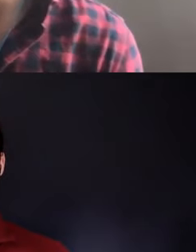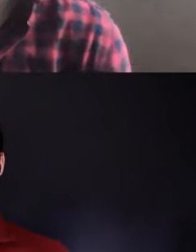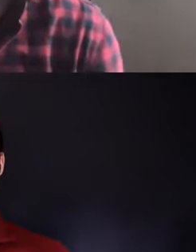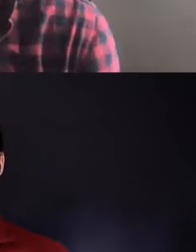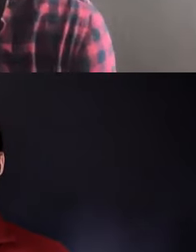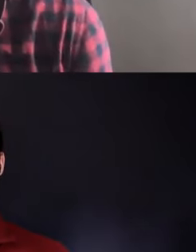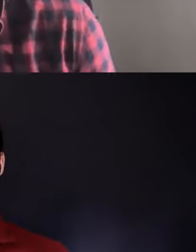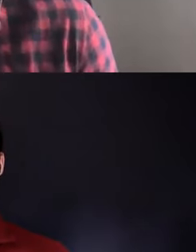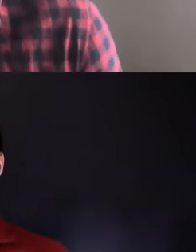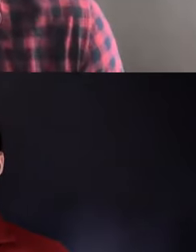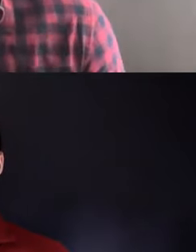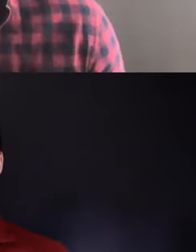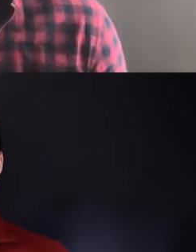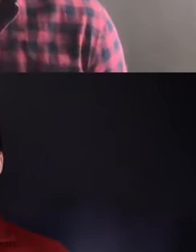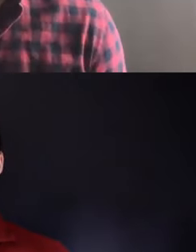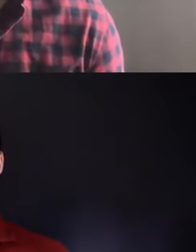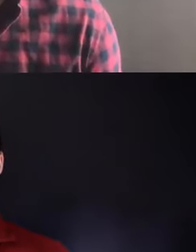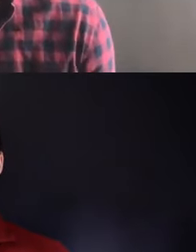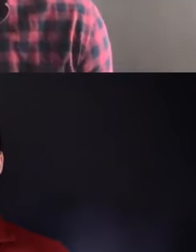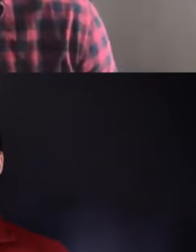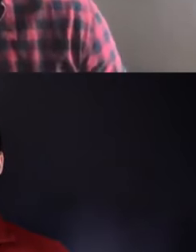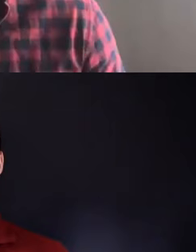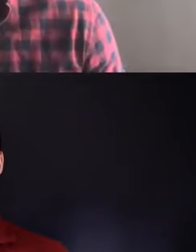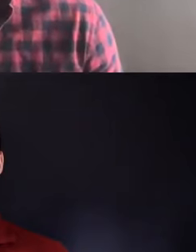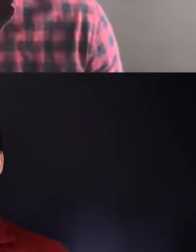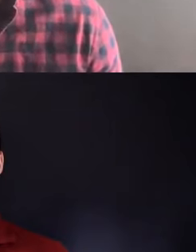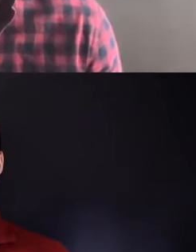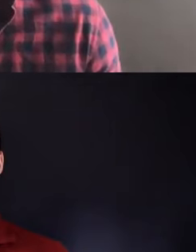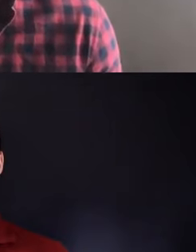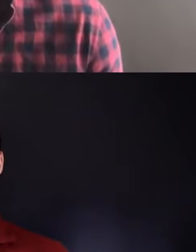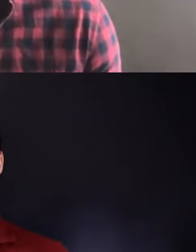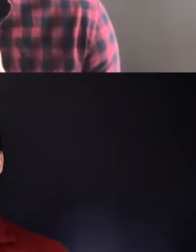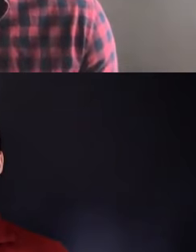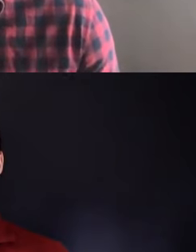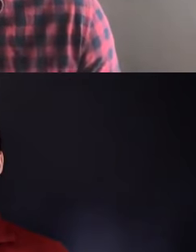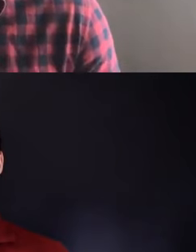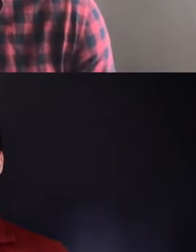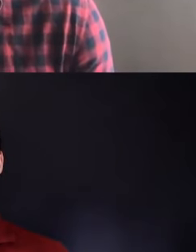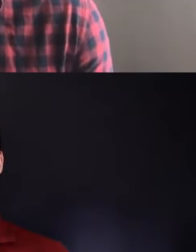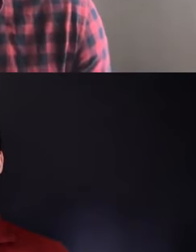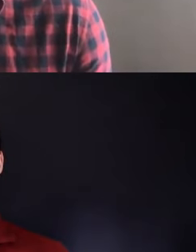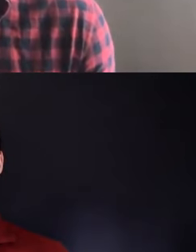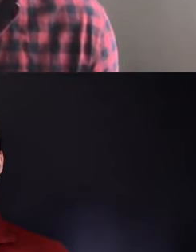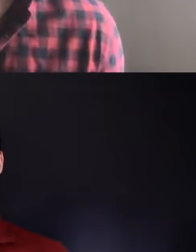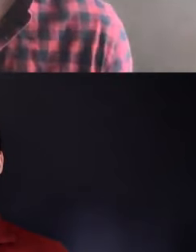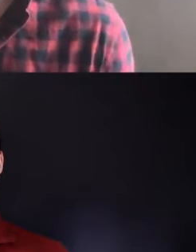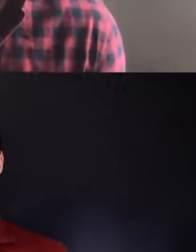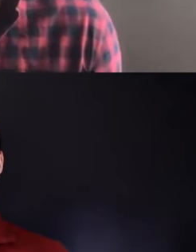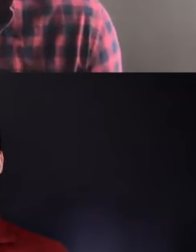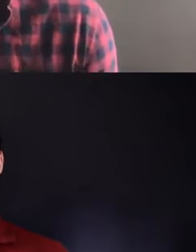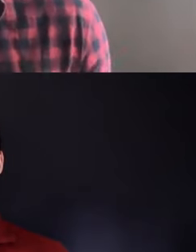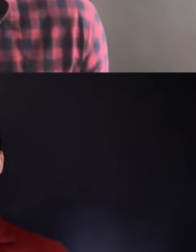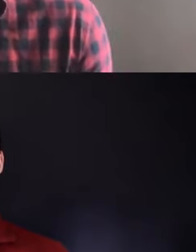of San Simon, an MA in Latin American Caribbean Studies from NYU, and an MA in Linguistics from UT